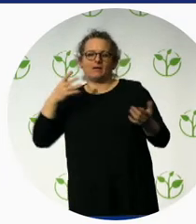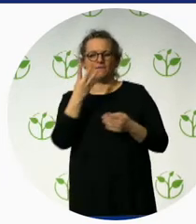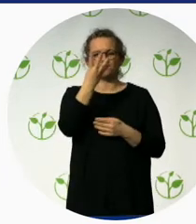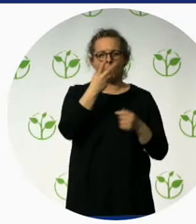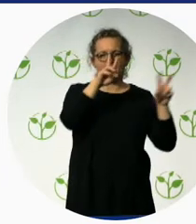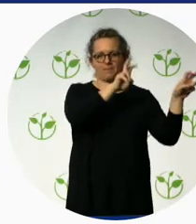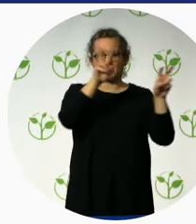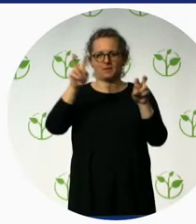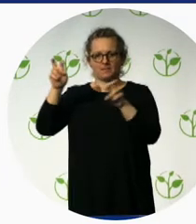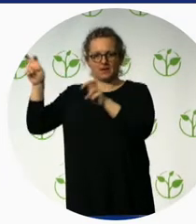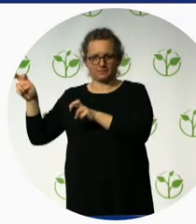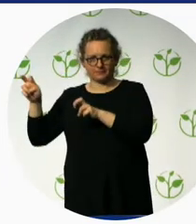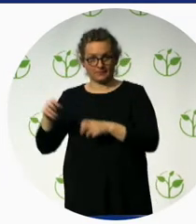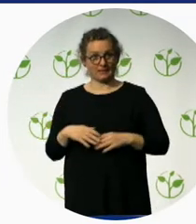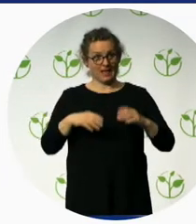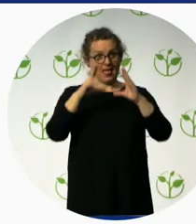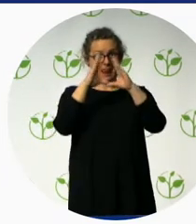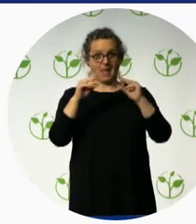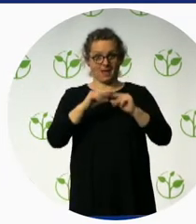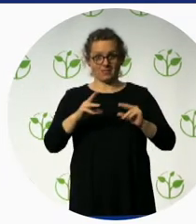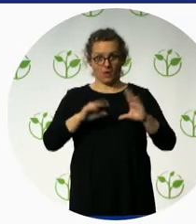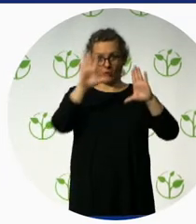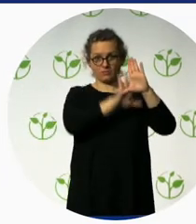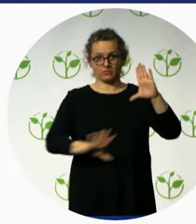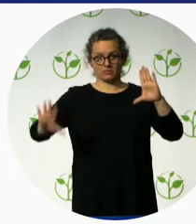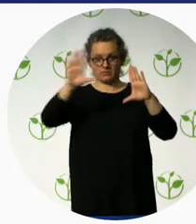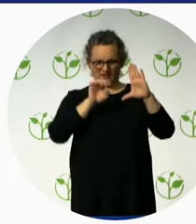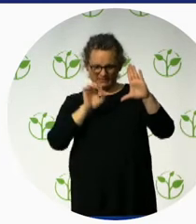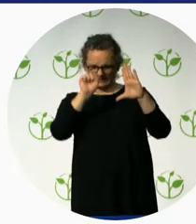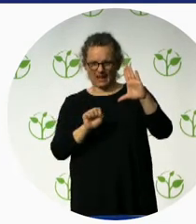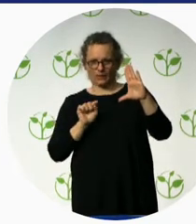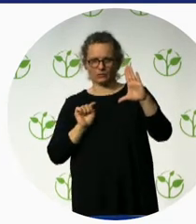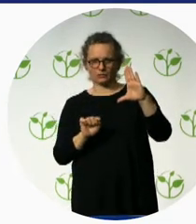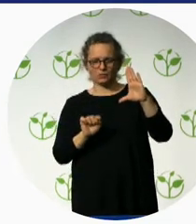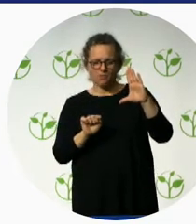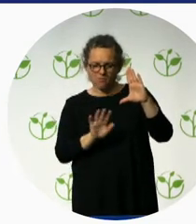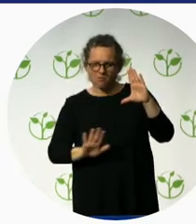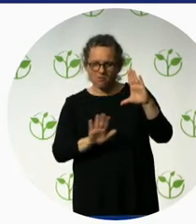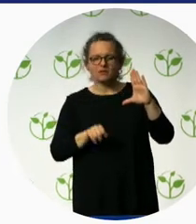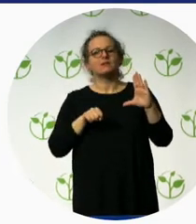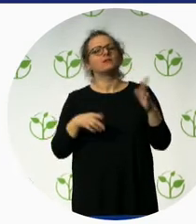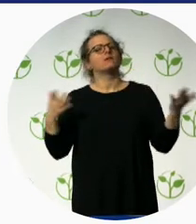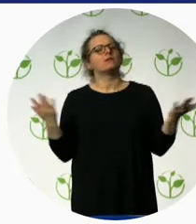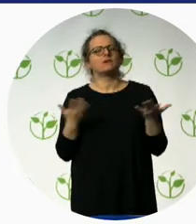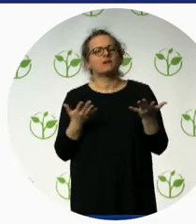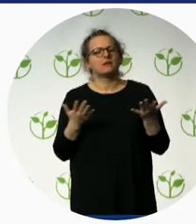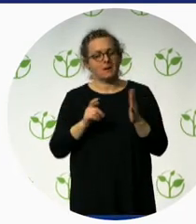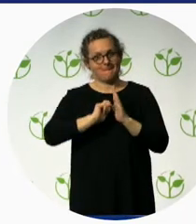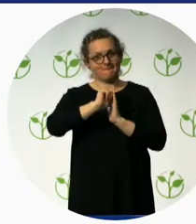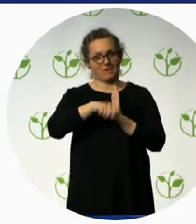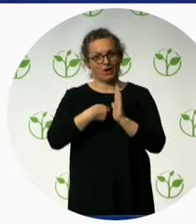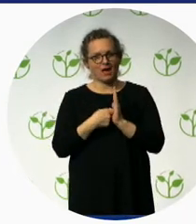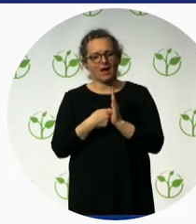small ancient city. There, the project managed to develop